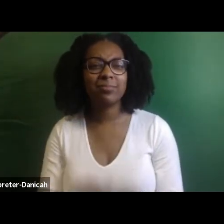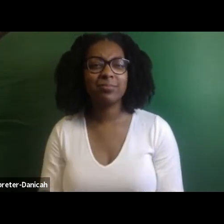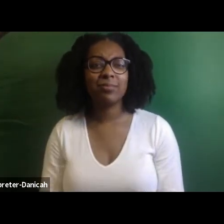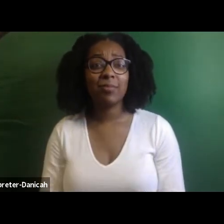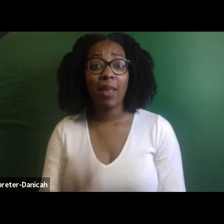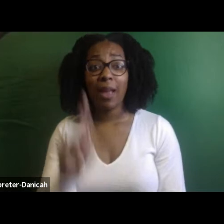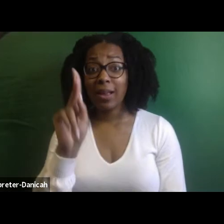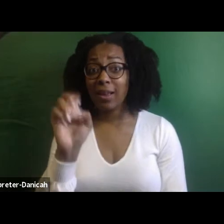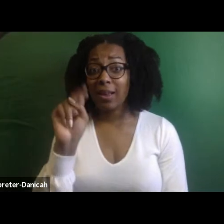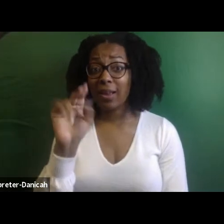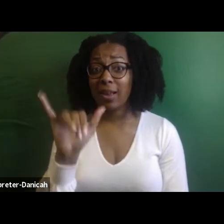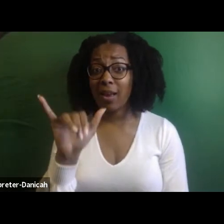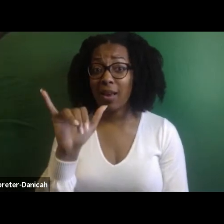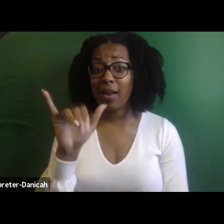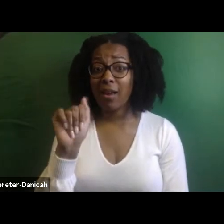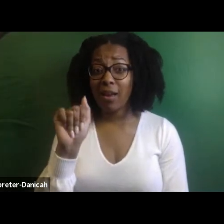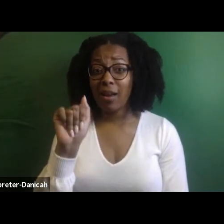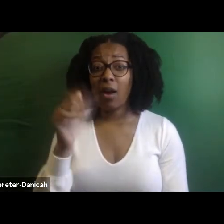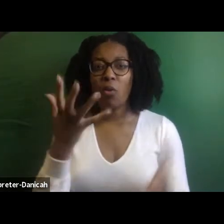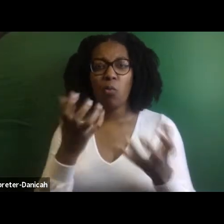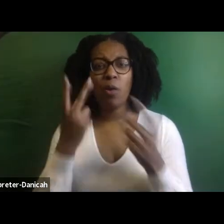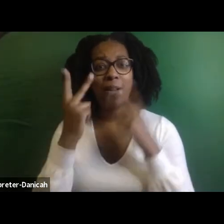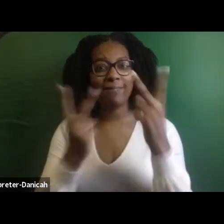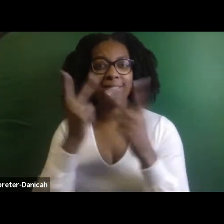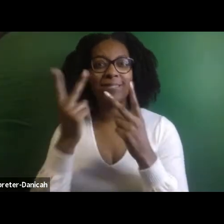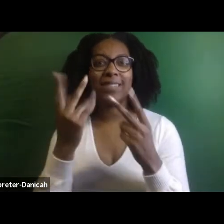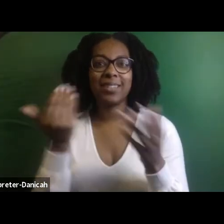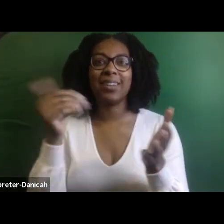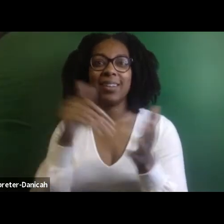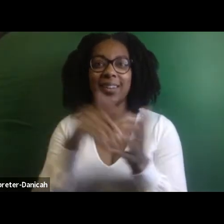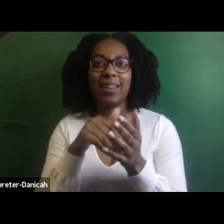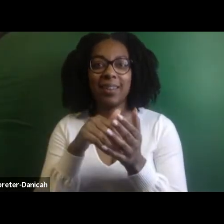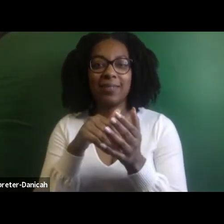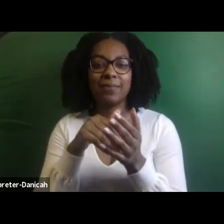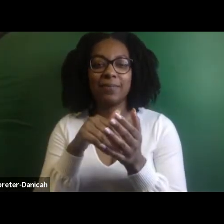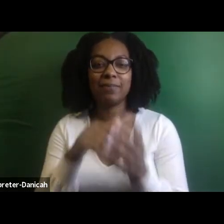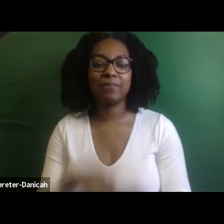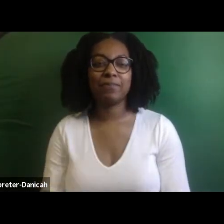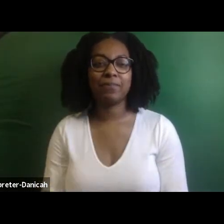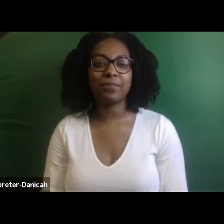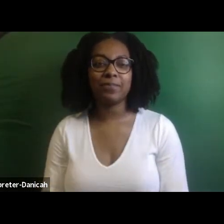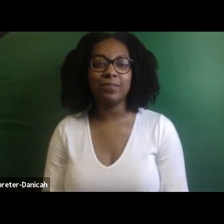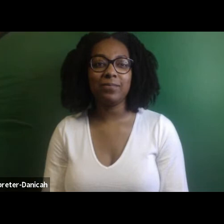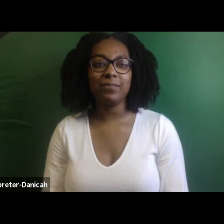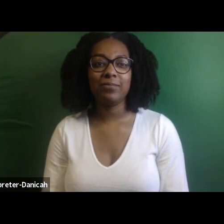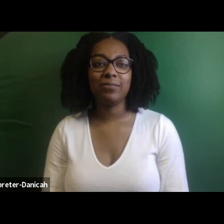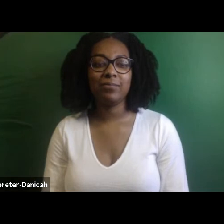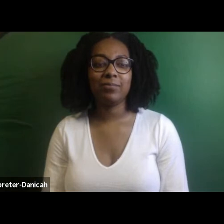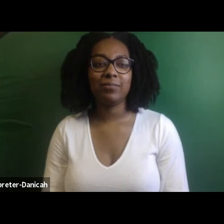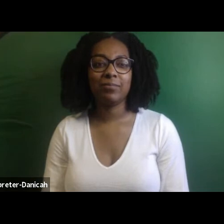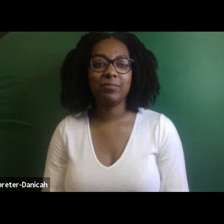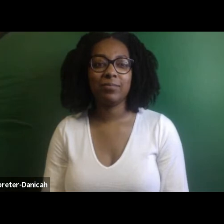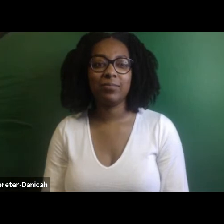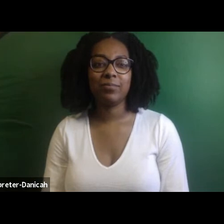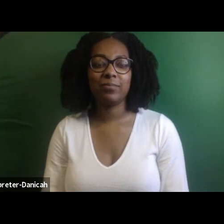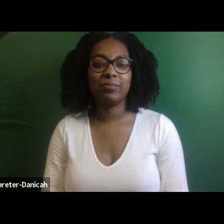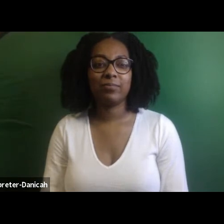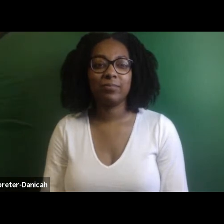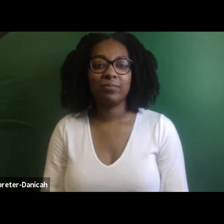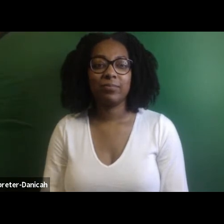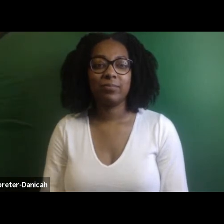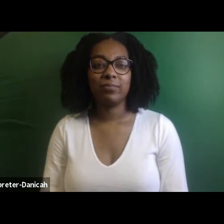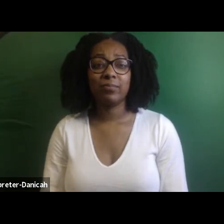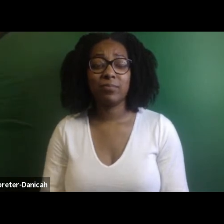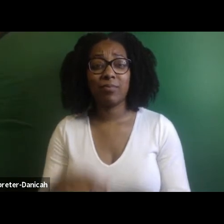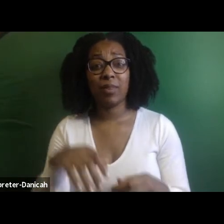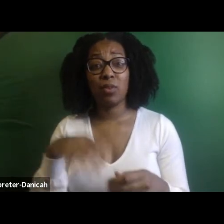as well. Kenya is calling me more and more and especially in the climate that we're in. And at the top of the murder of